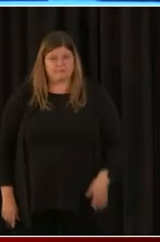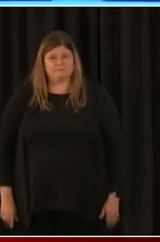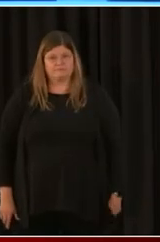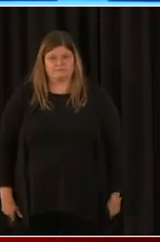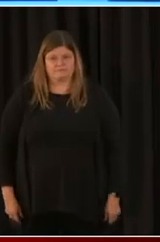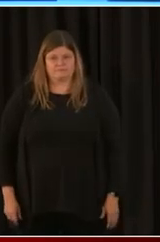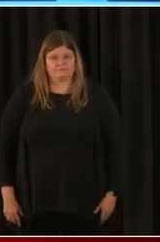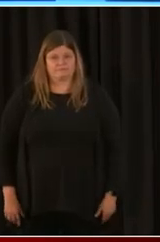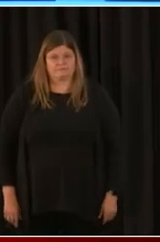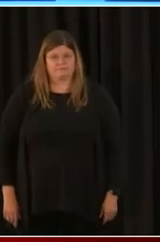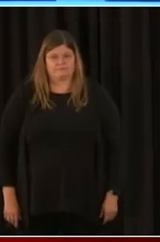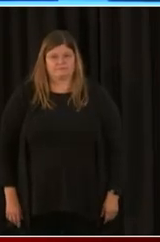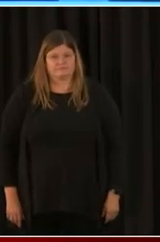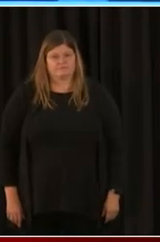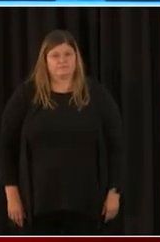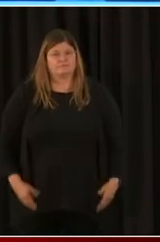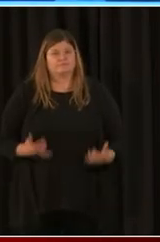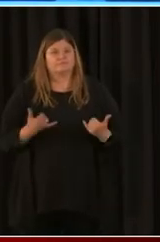Want to take the next one, Tim?